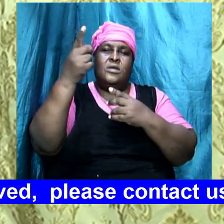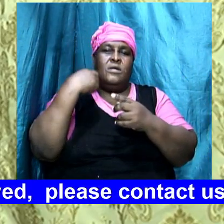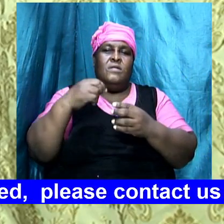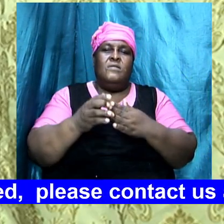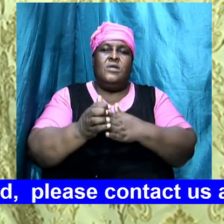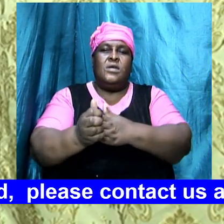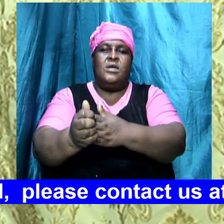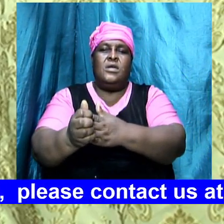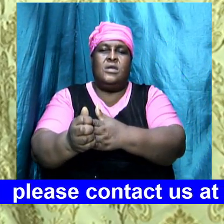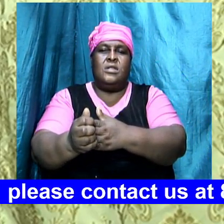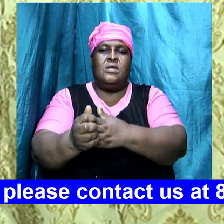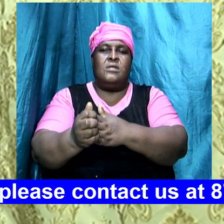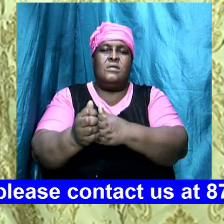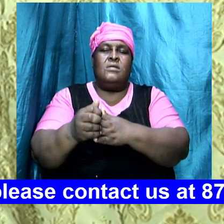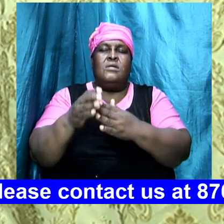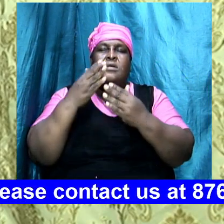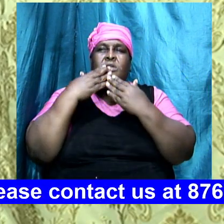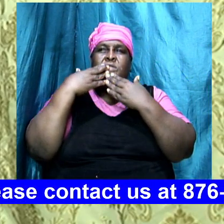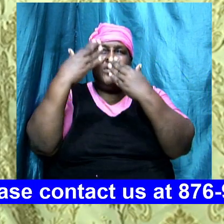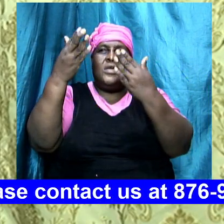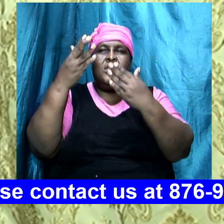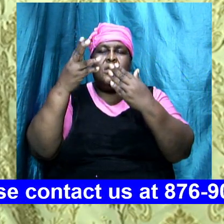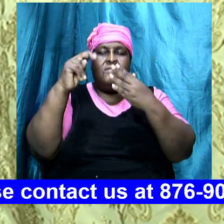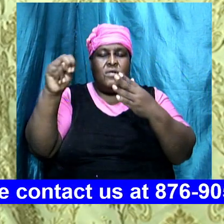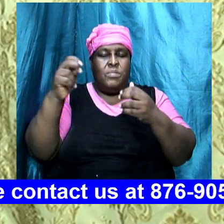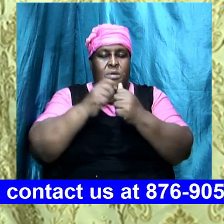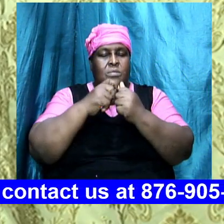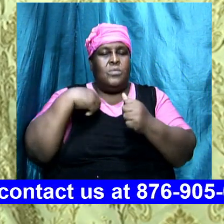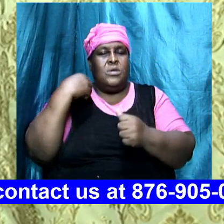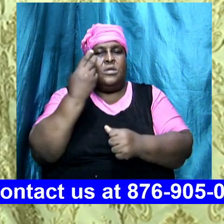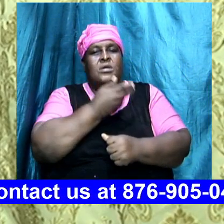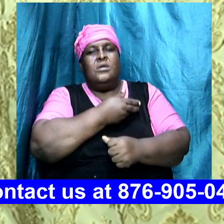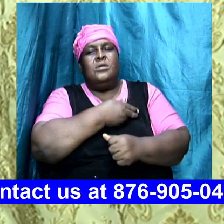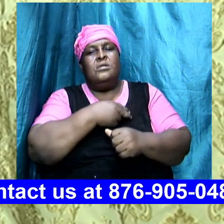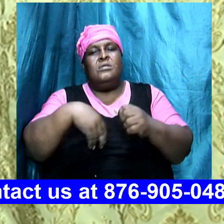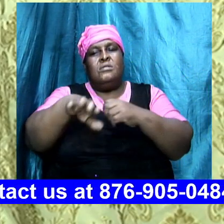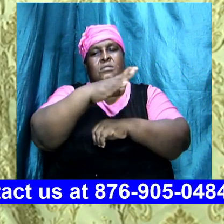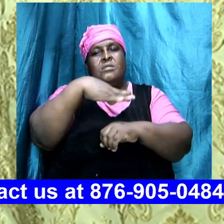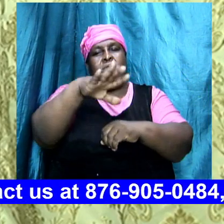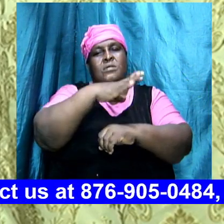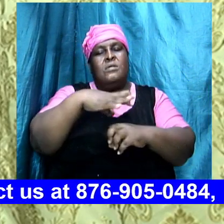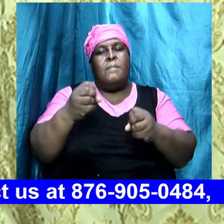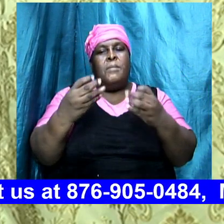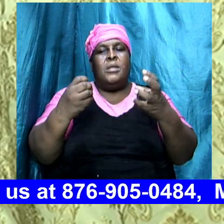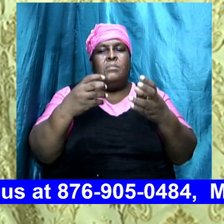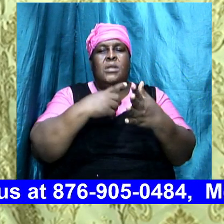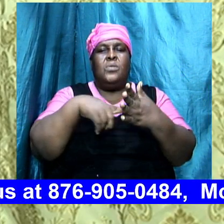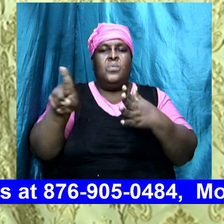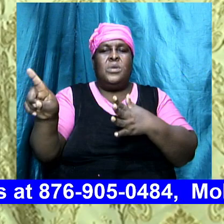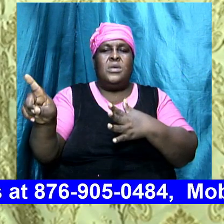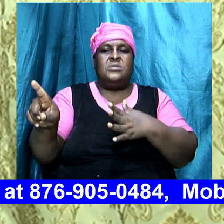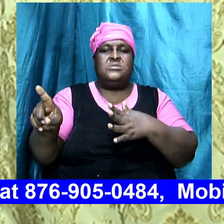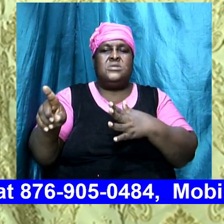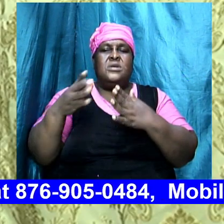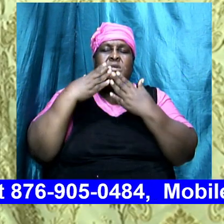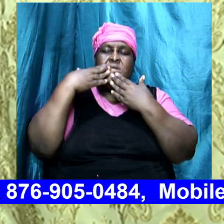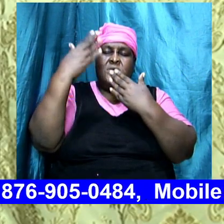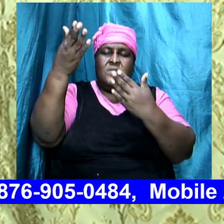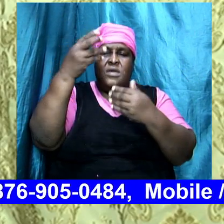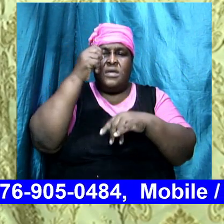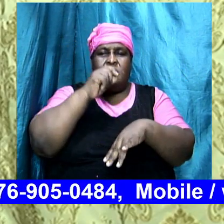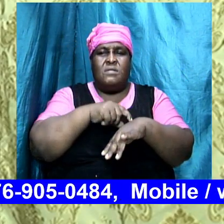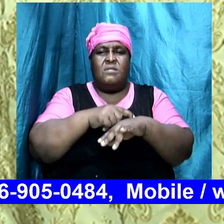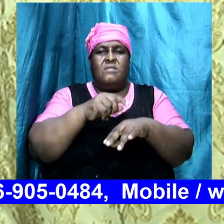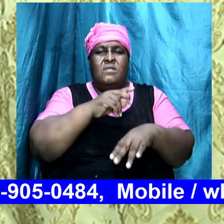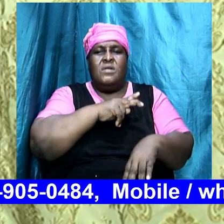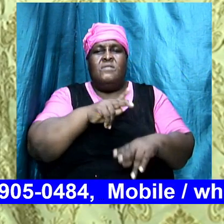guiding us amen we thank you God for being with us oh God over these couple of weeks Lord we thank you God for the